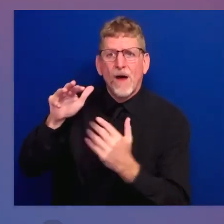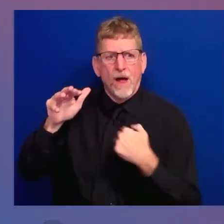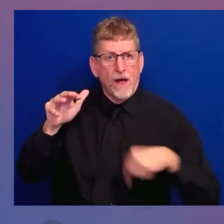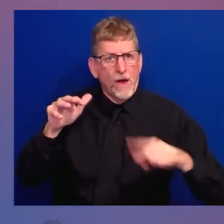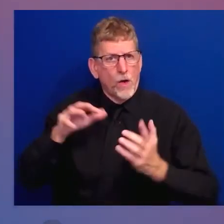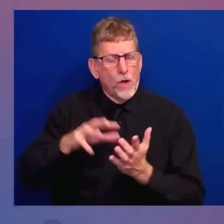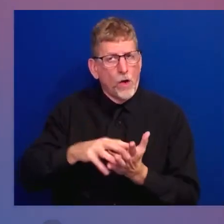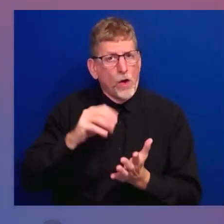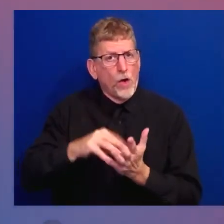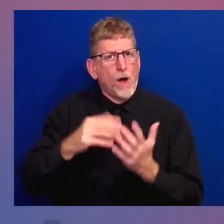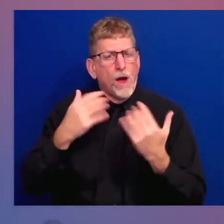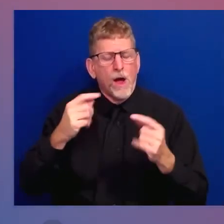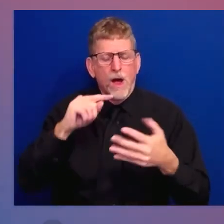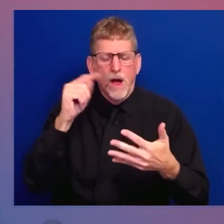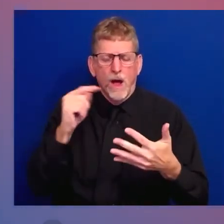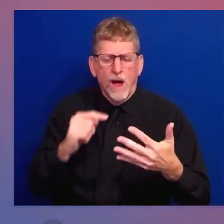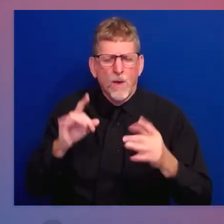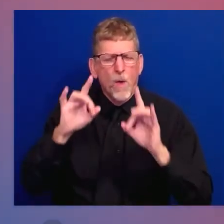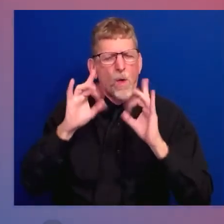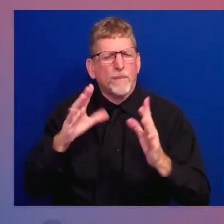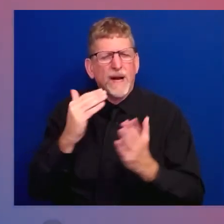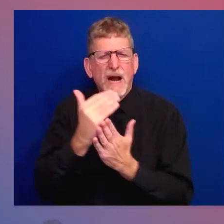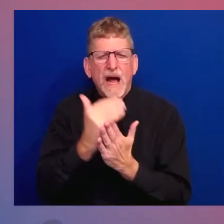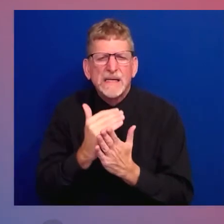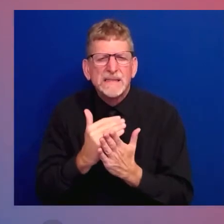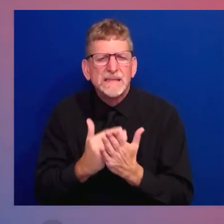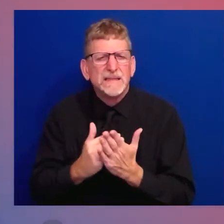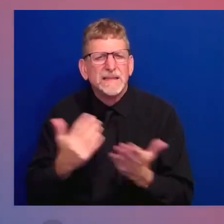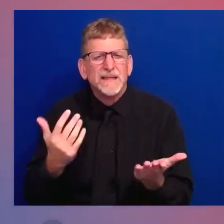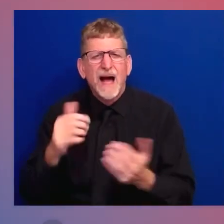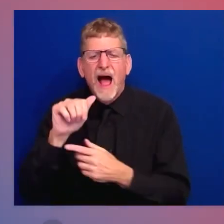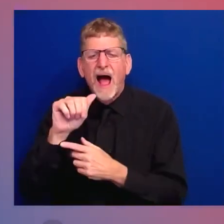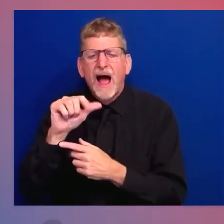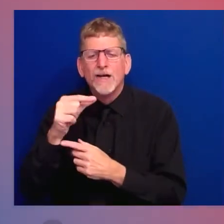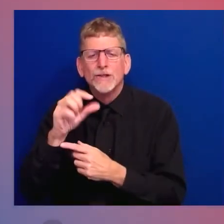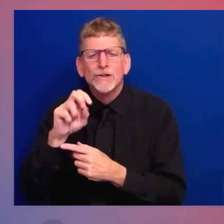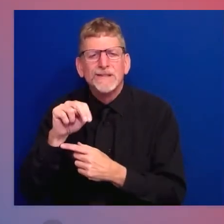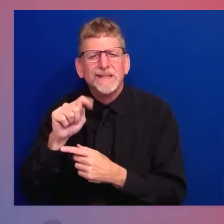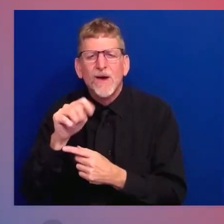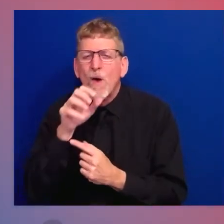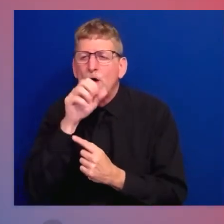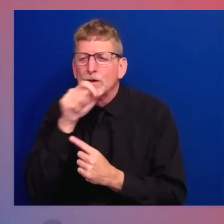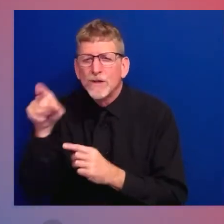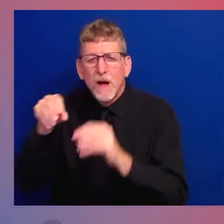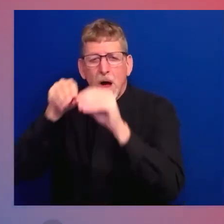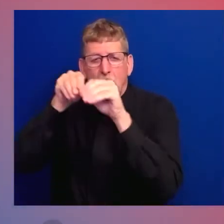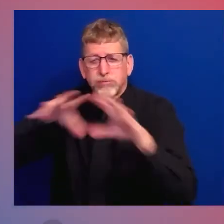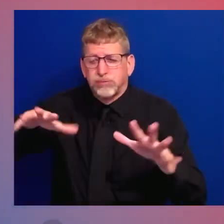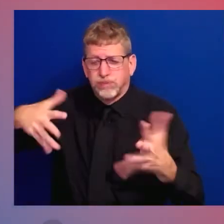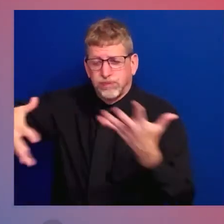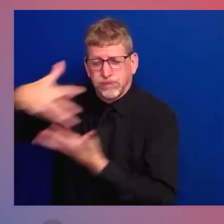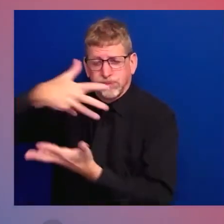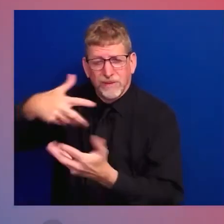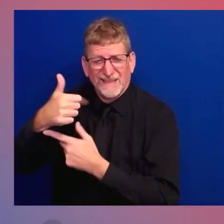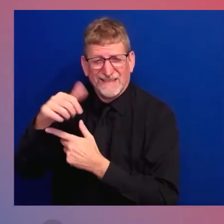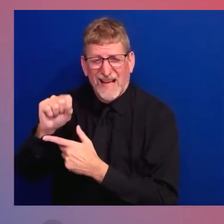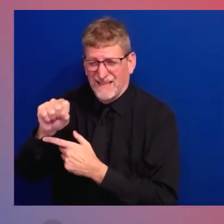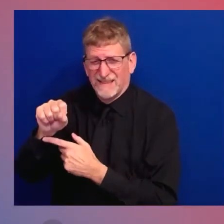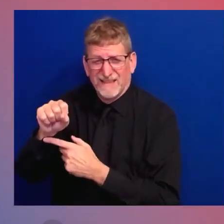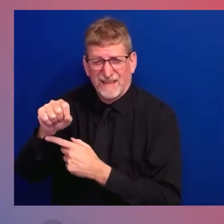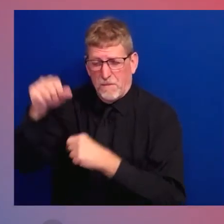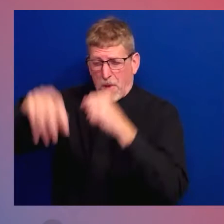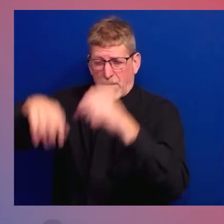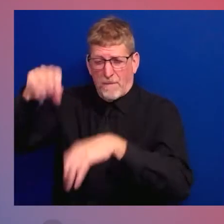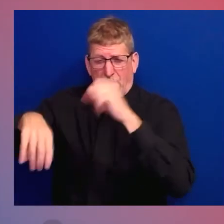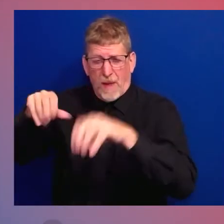so many thousands of veterans and the years it took to manifest illnesses in veterans. Because then the